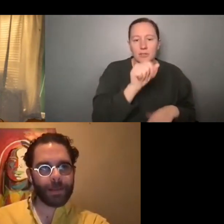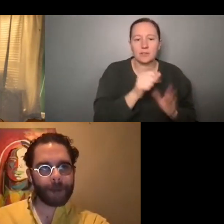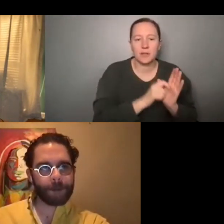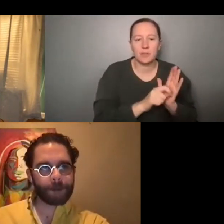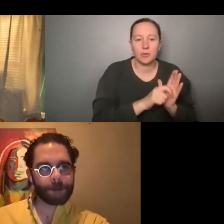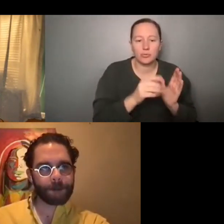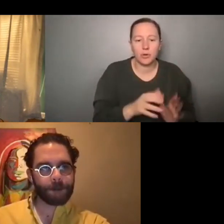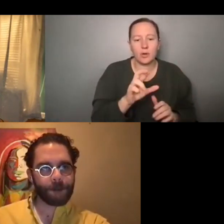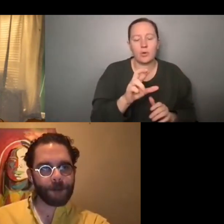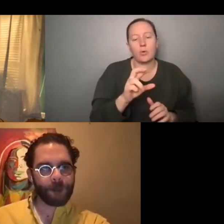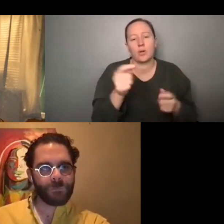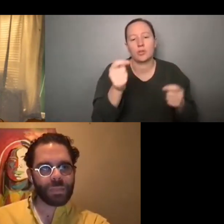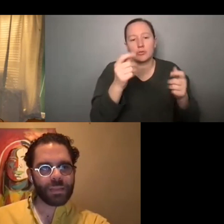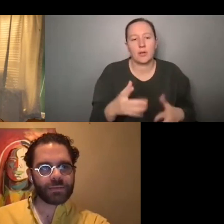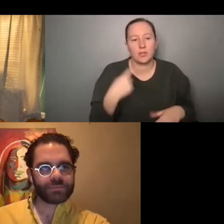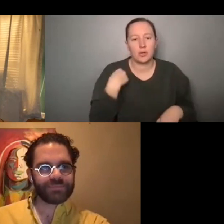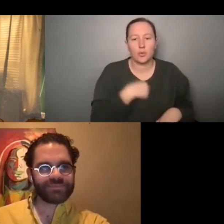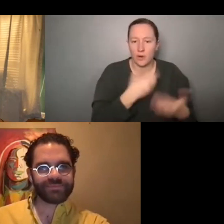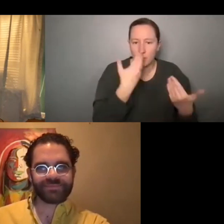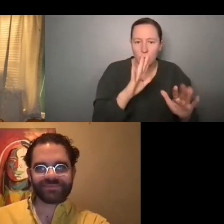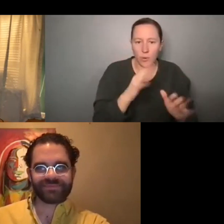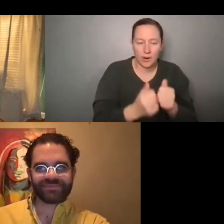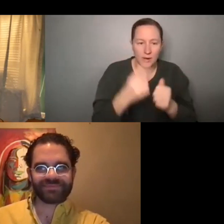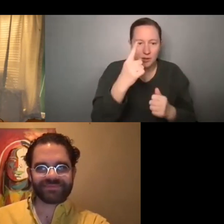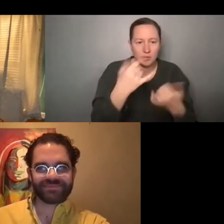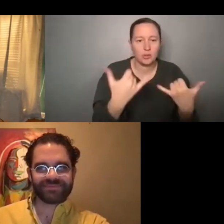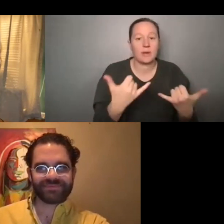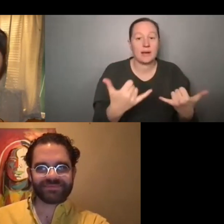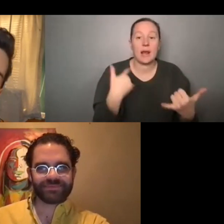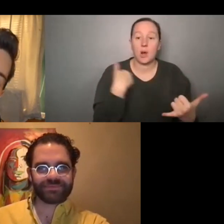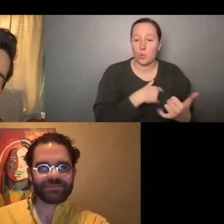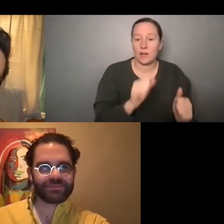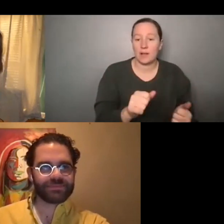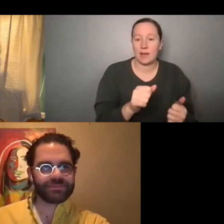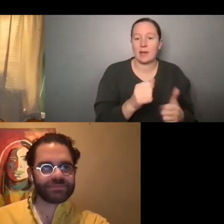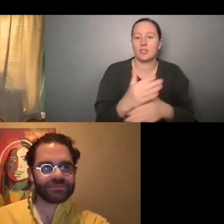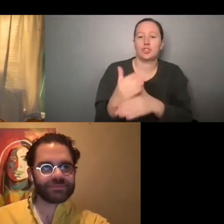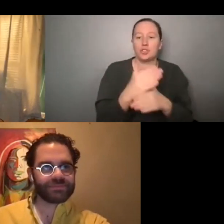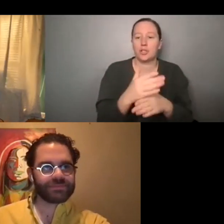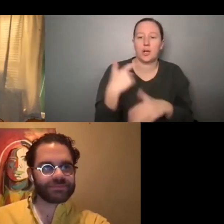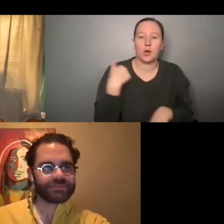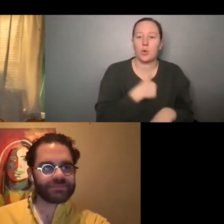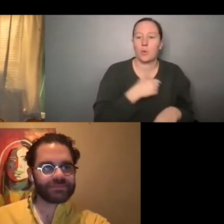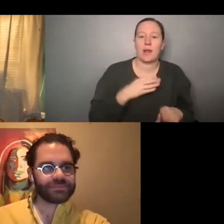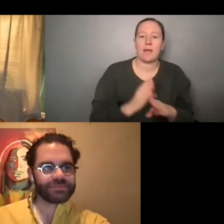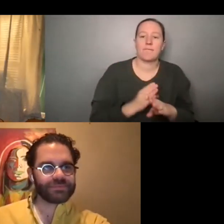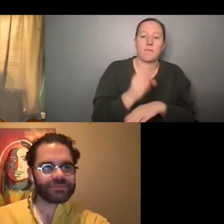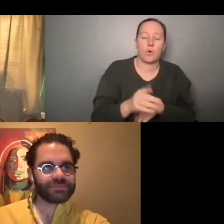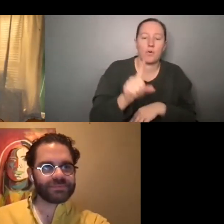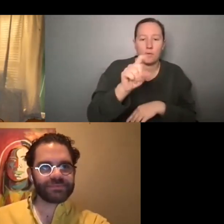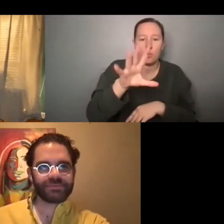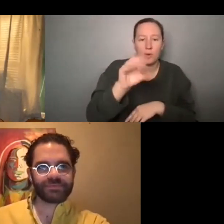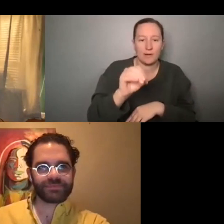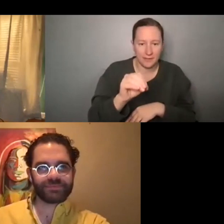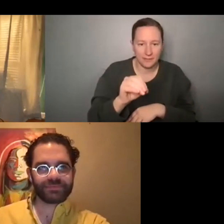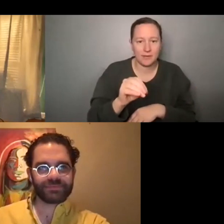or a disabled director, uh, you but we don't know any. And so we now can turn around and say, you know, we have like over 150, very